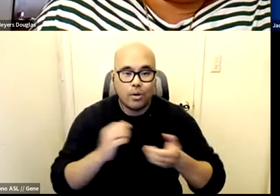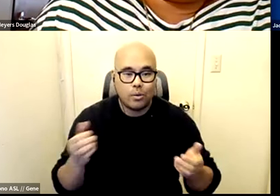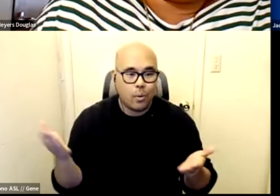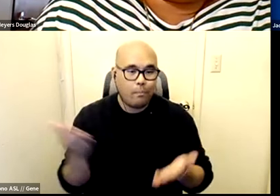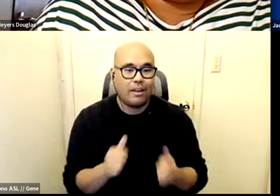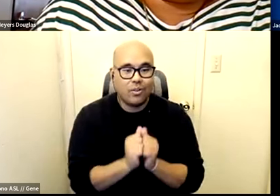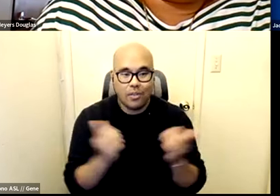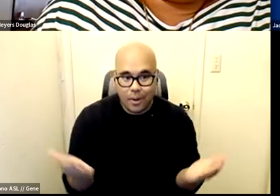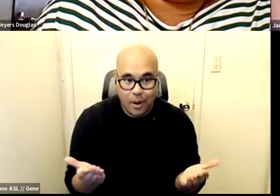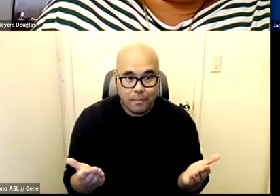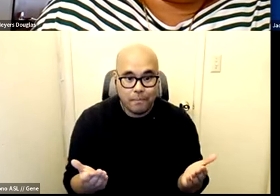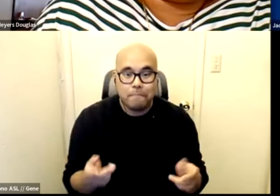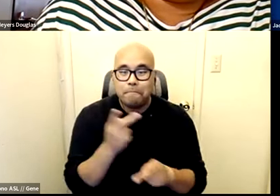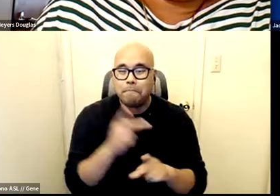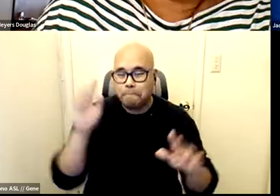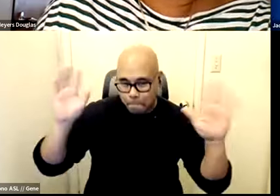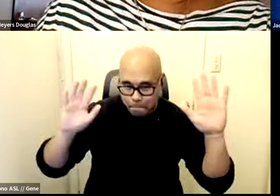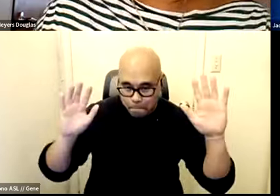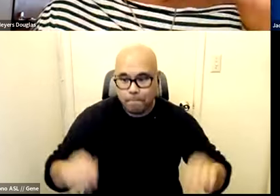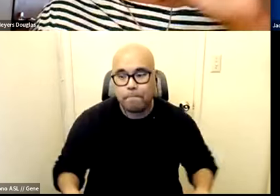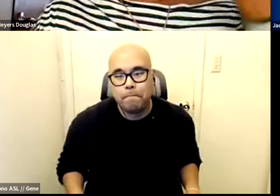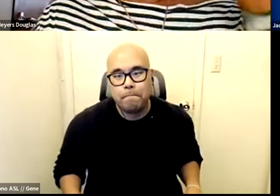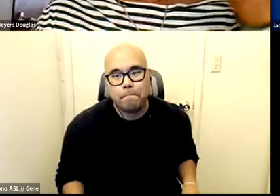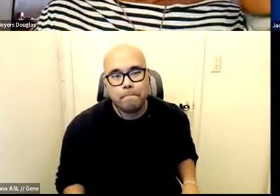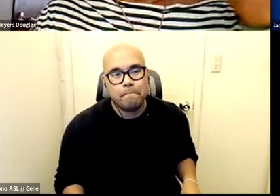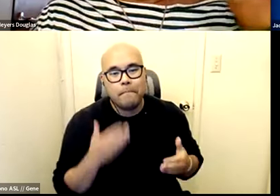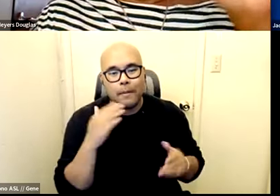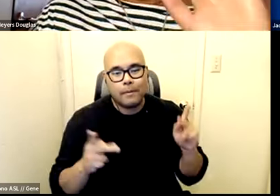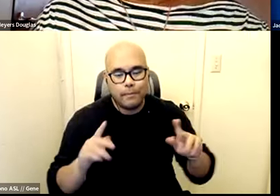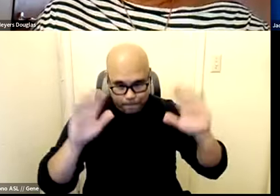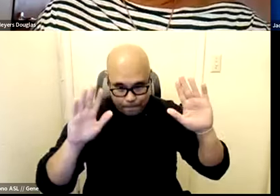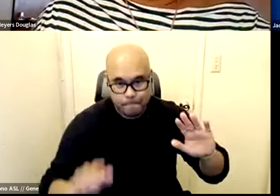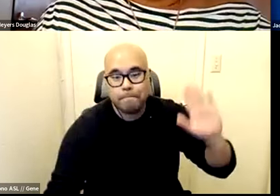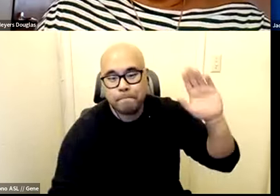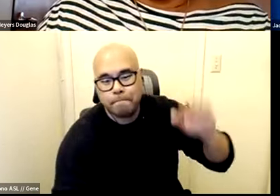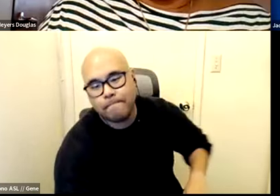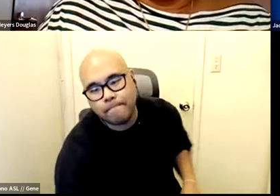and with that we will thank you thanks folks bye-bye y'all